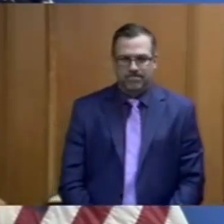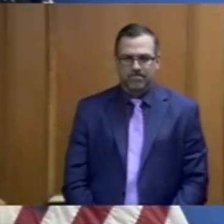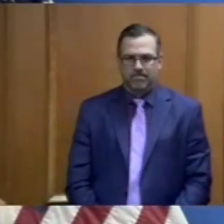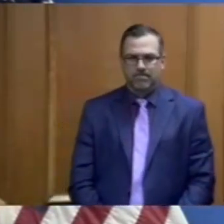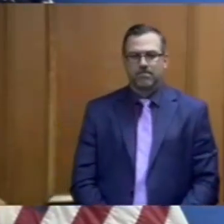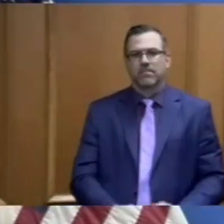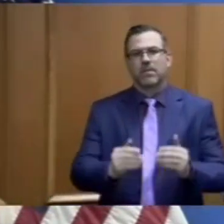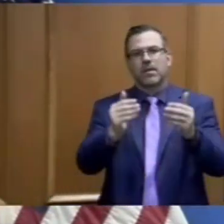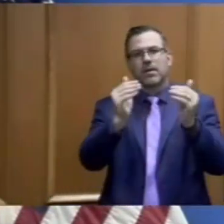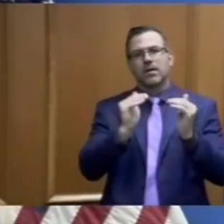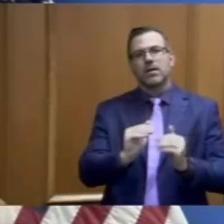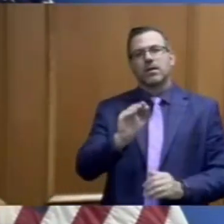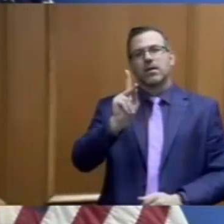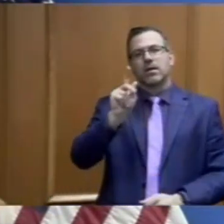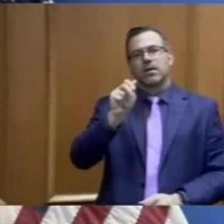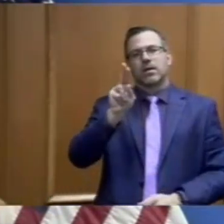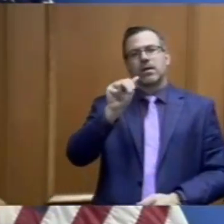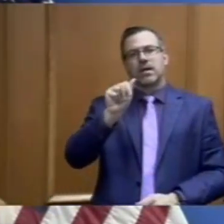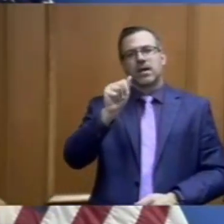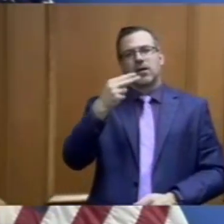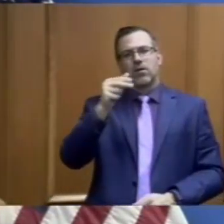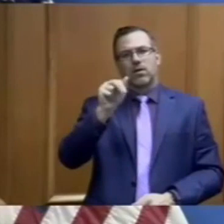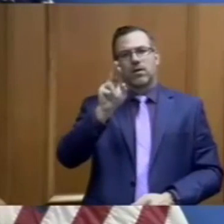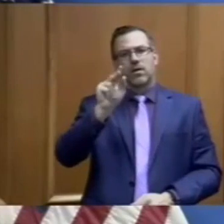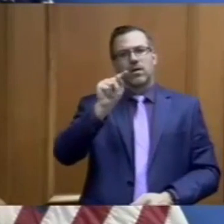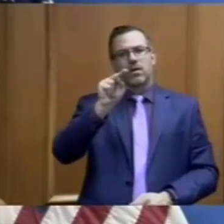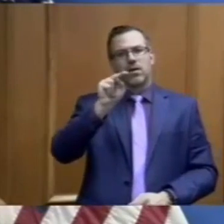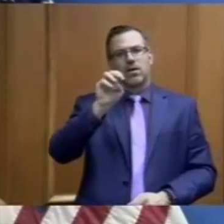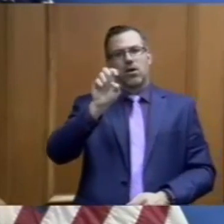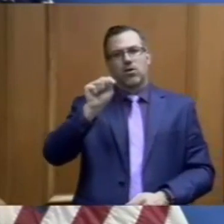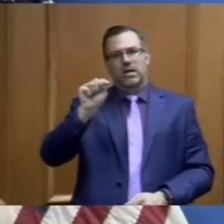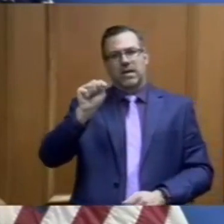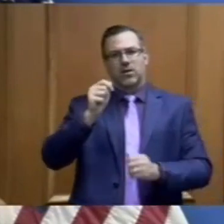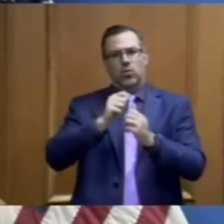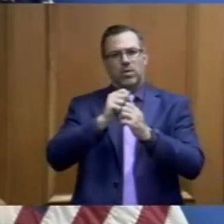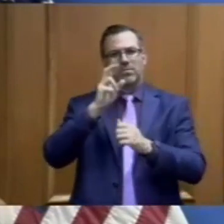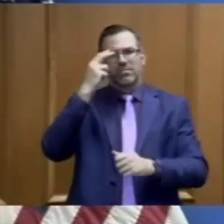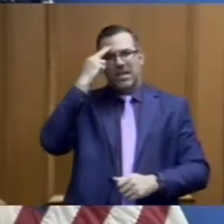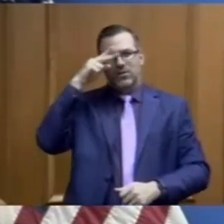Next, we'll go to Kara Hartnett with the National Post. Kara, your line is open.